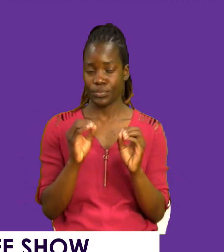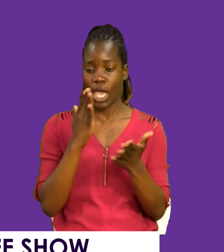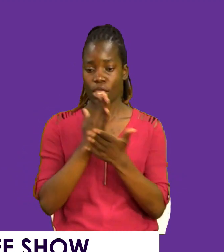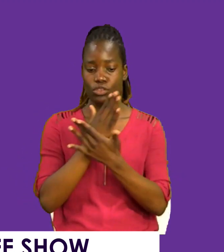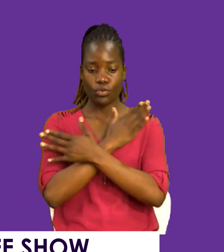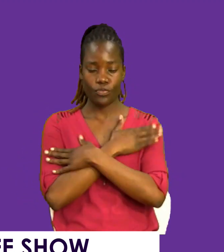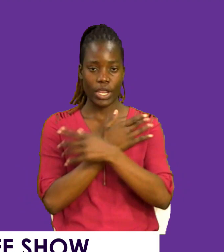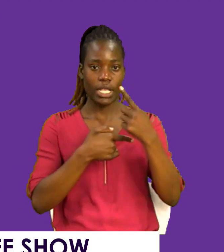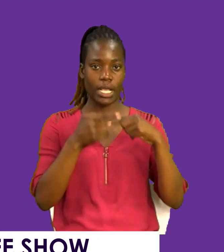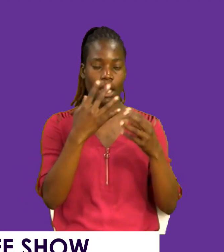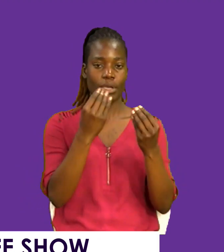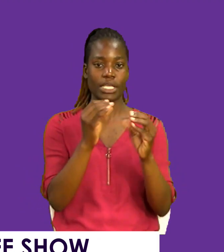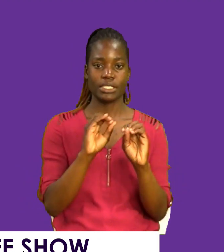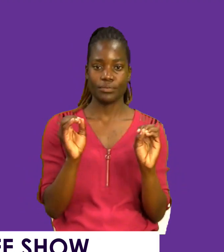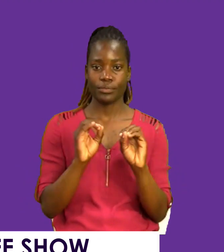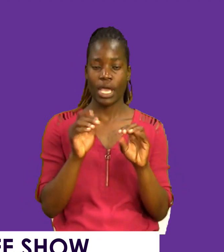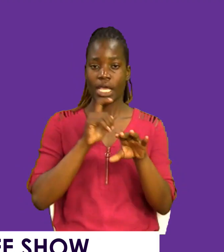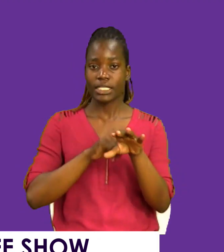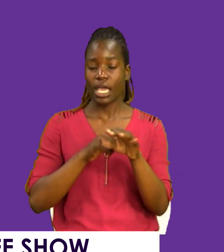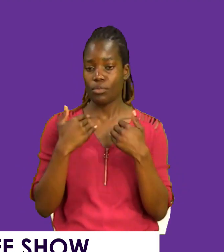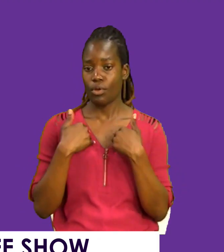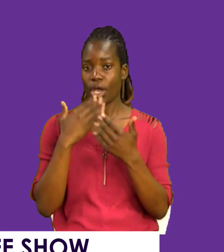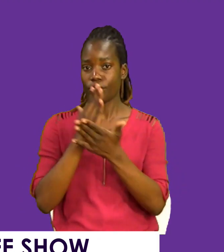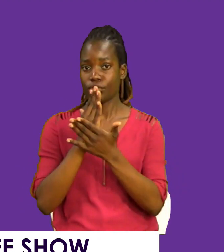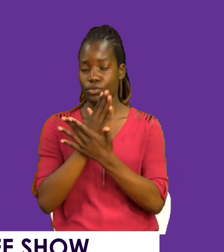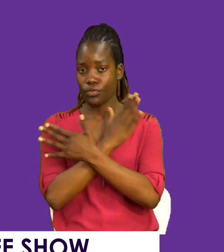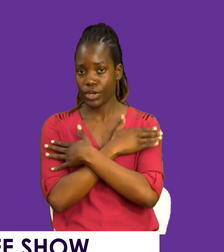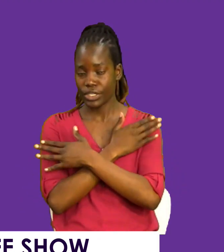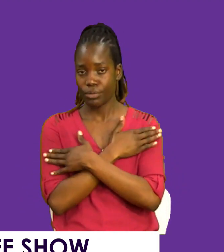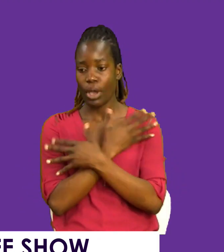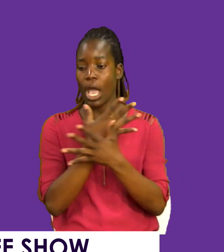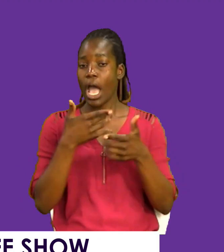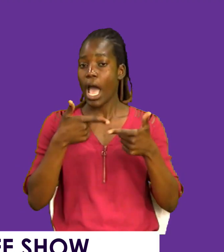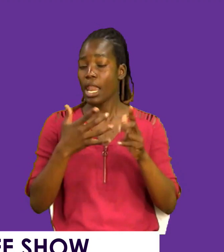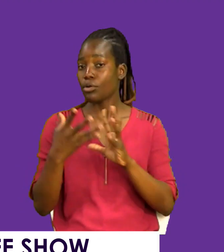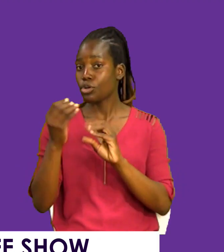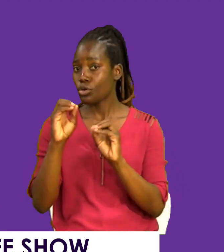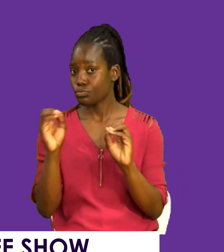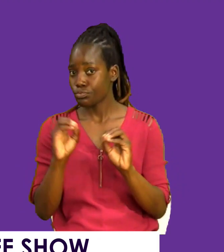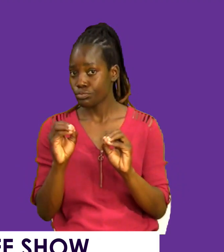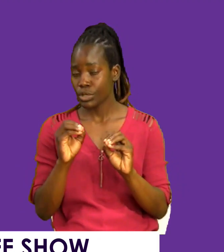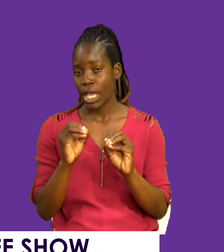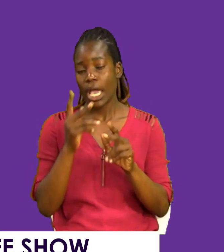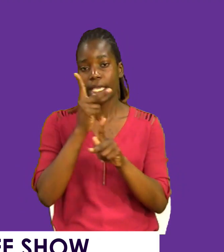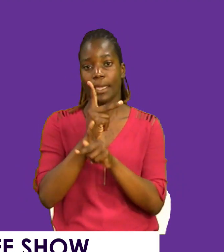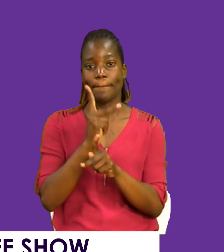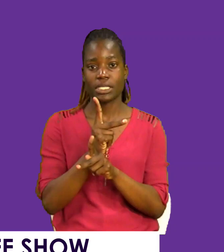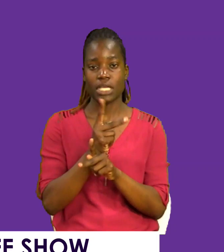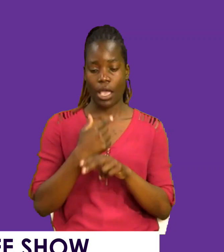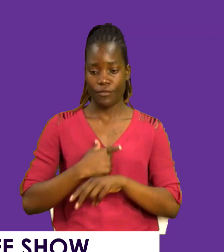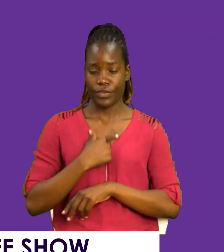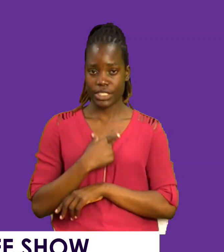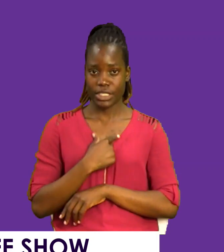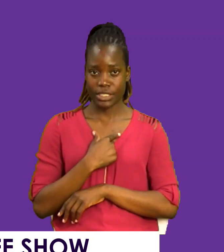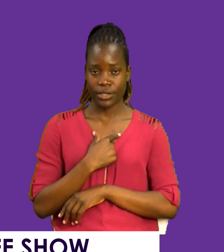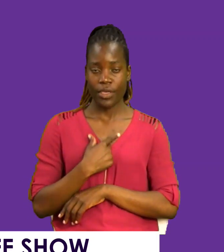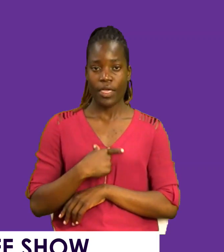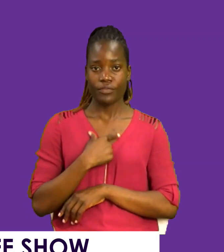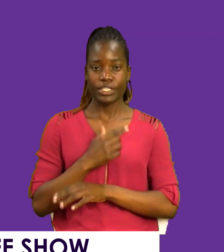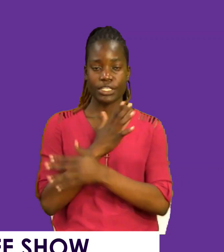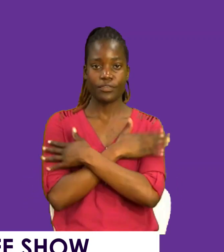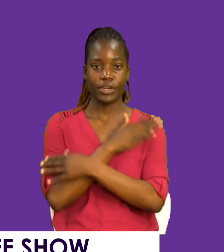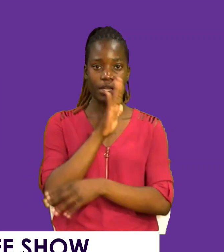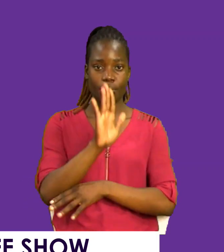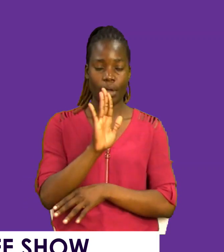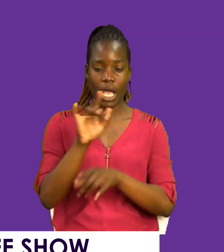friends don't come easy. When you have true friendships, don't let it go. Do your best to maintain it. Visit. Visit your